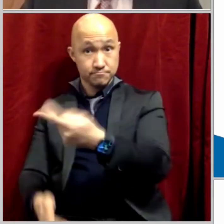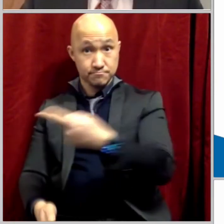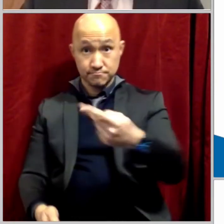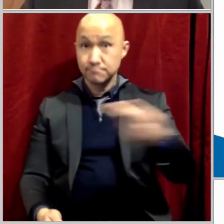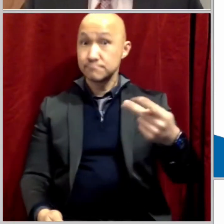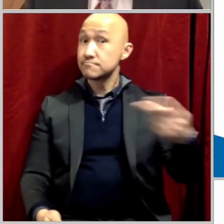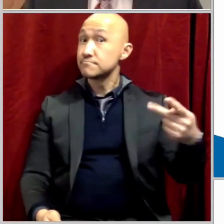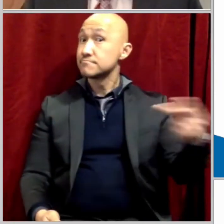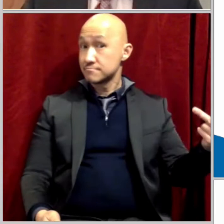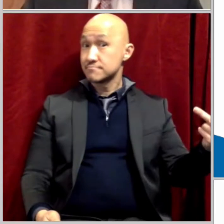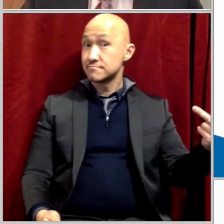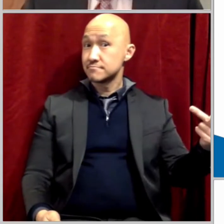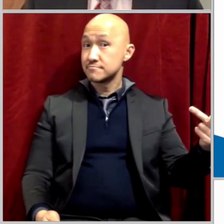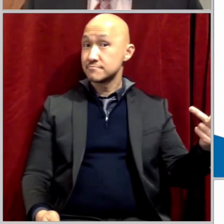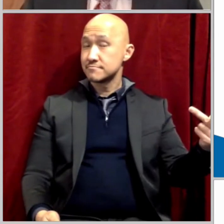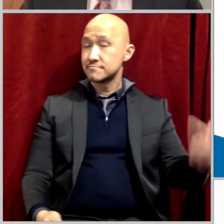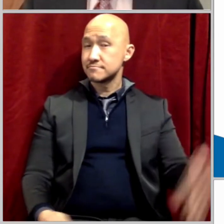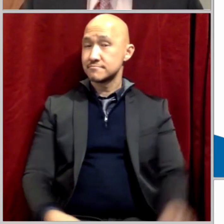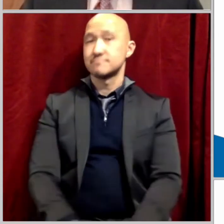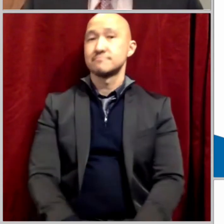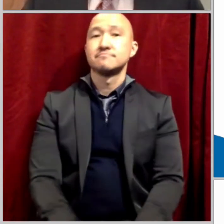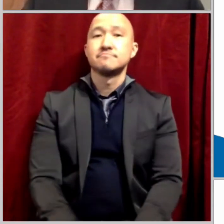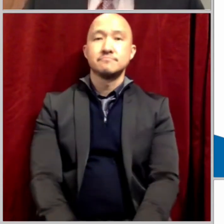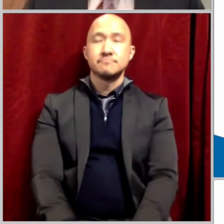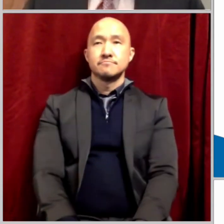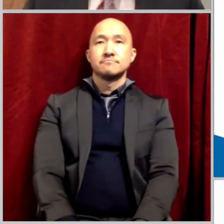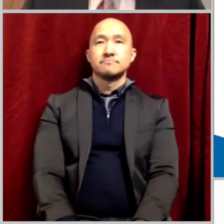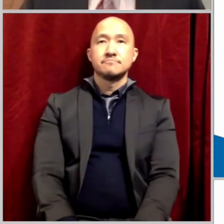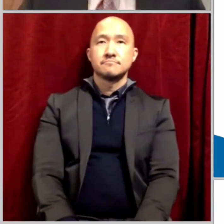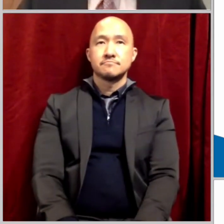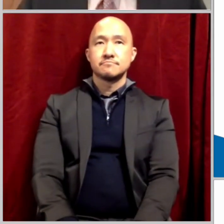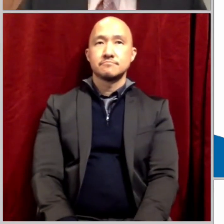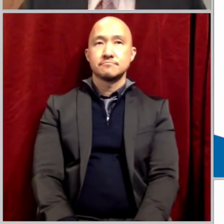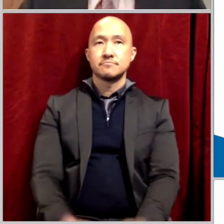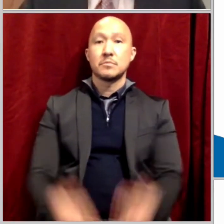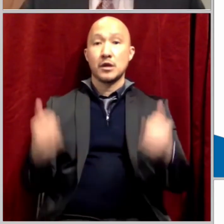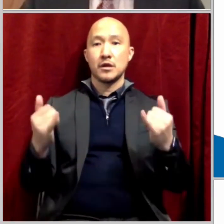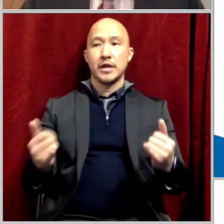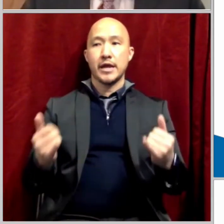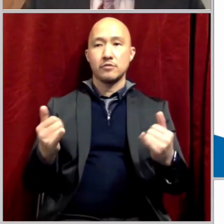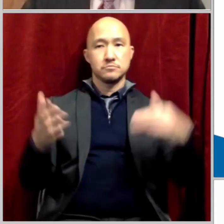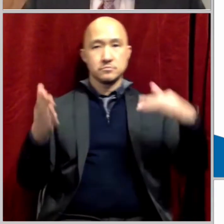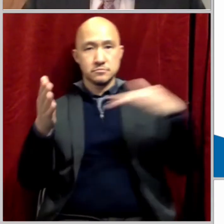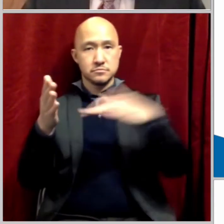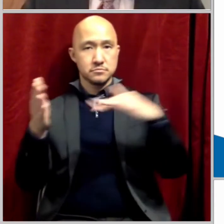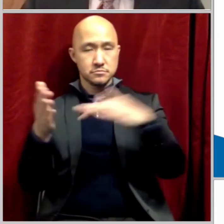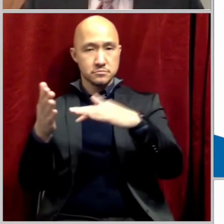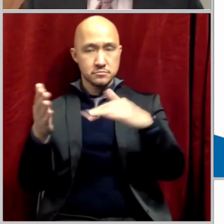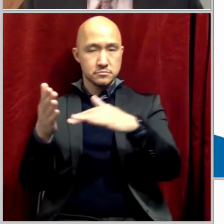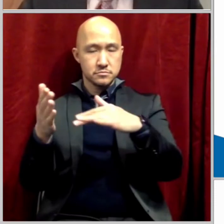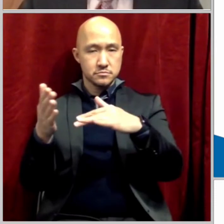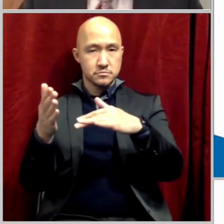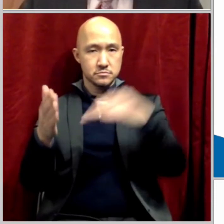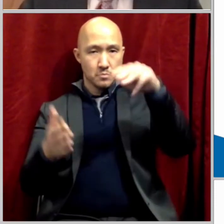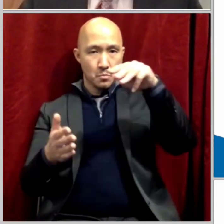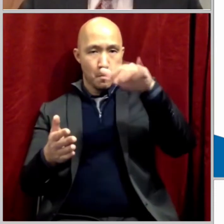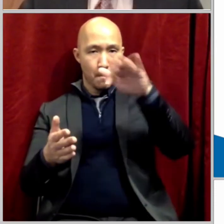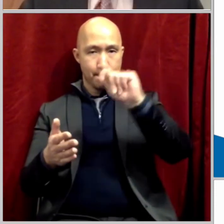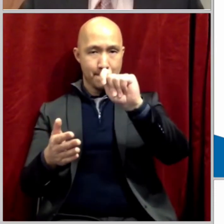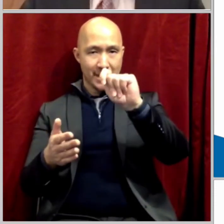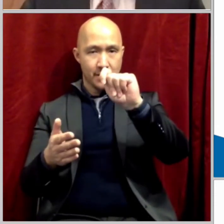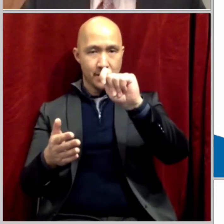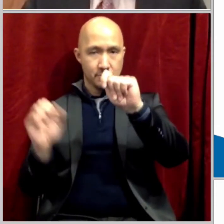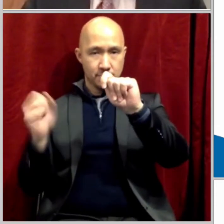pause point that was established by Jesus? Well, I want to take a look at the most important pause point that there is. If you will turn with me over to